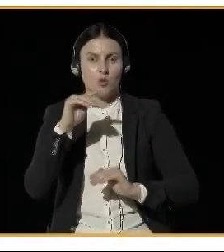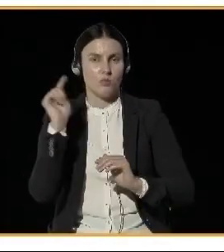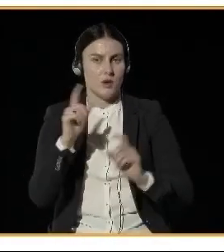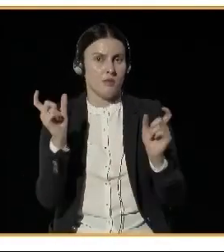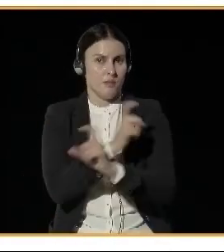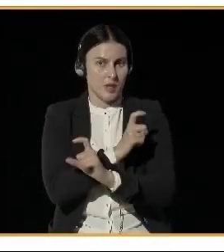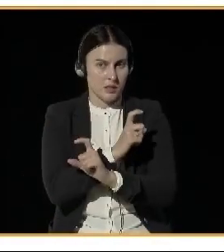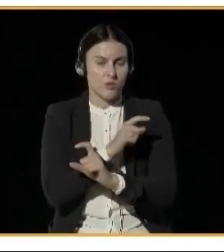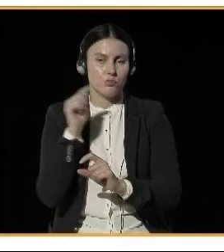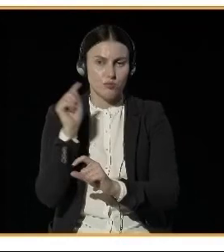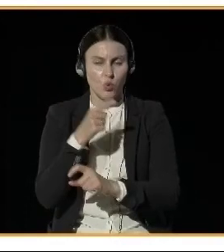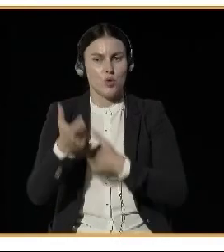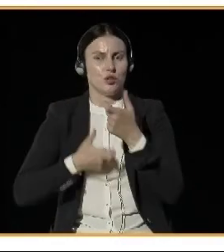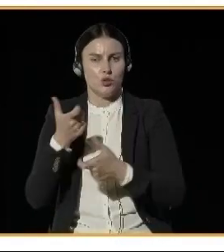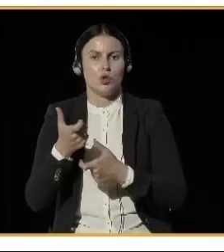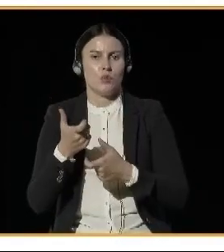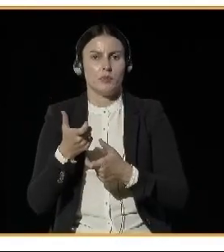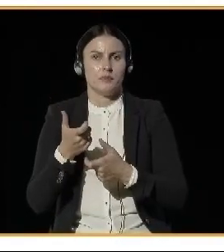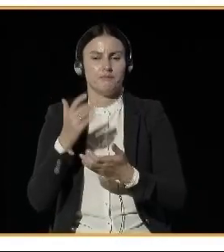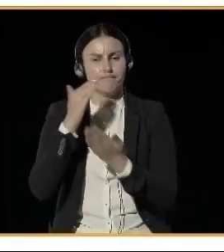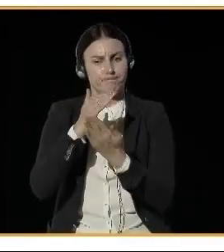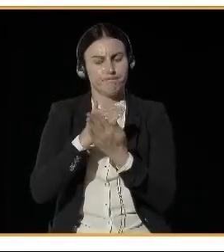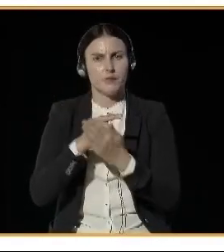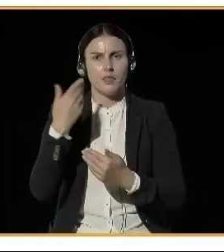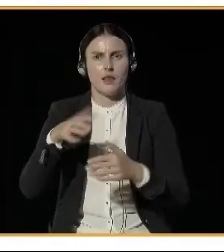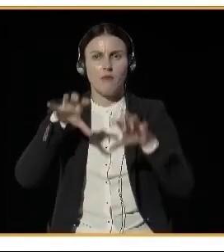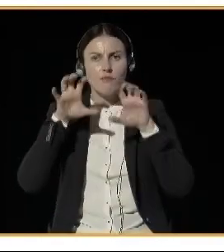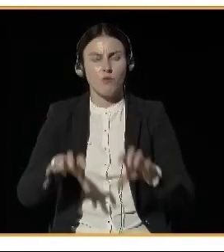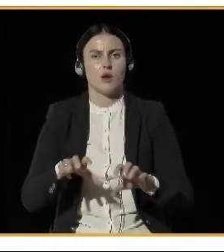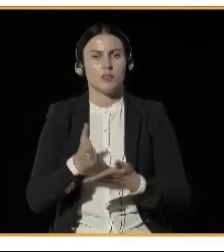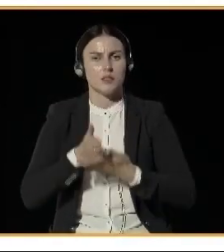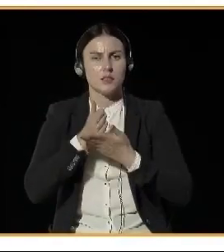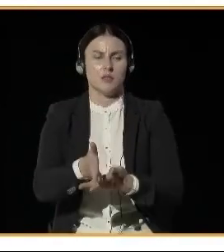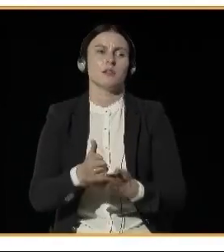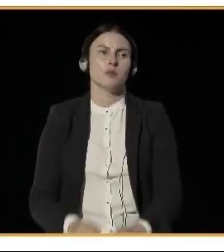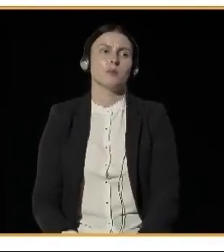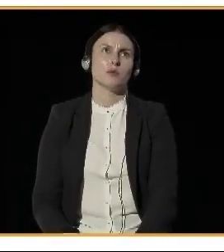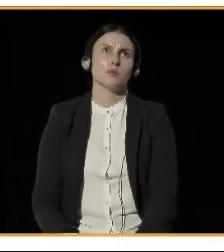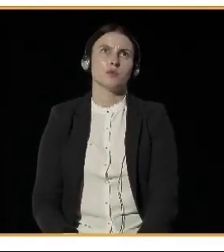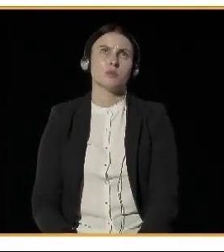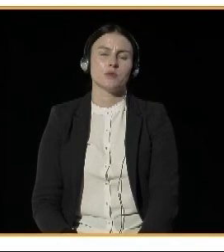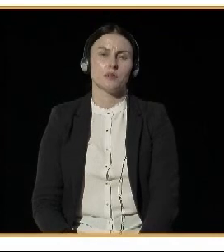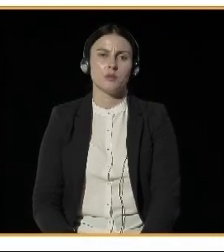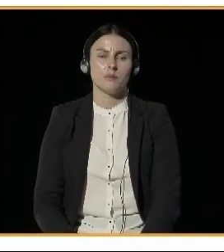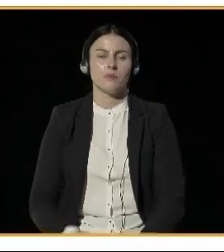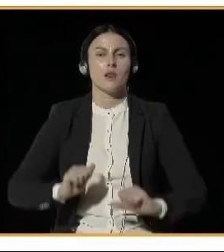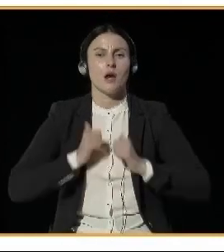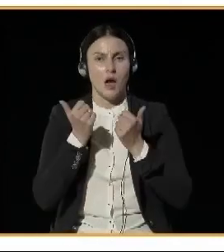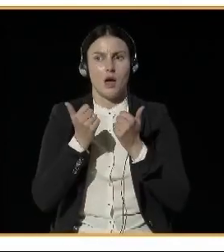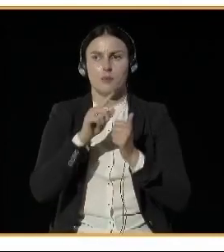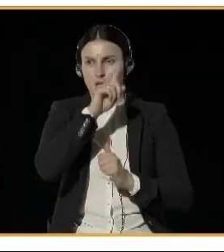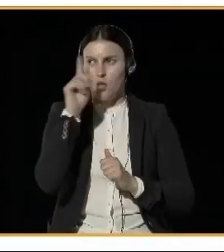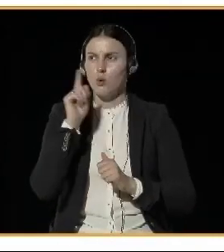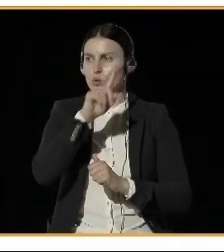help local authorities to discourage people from